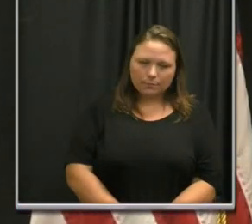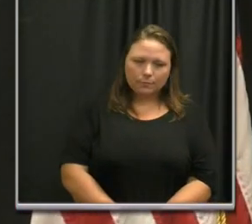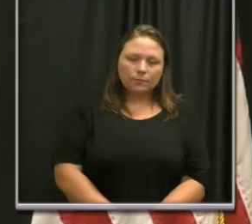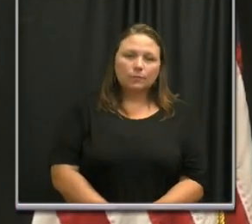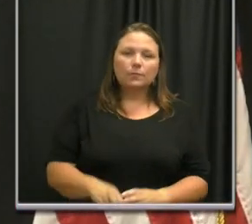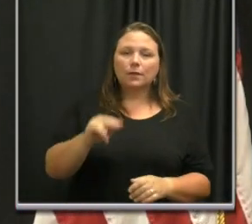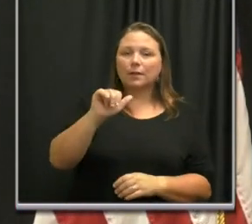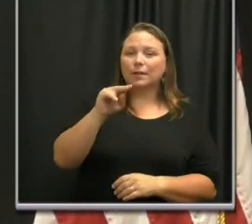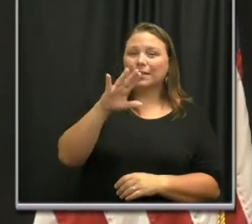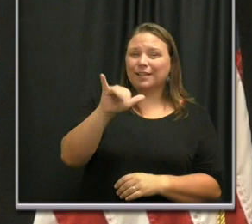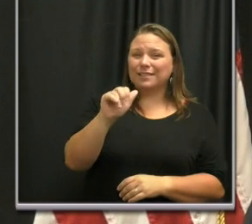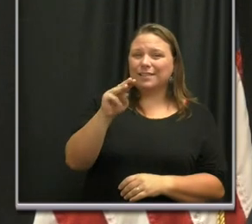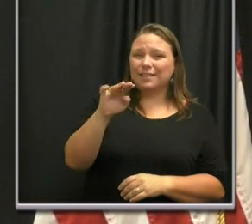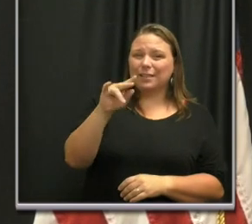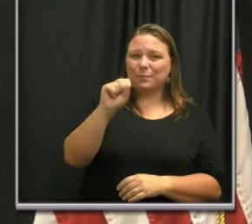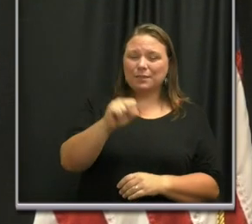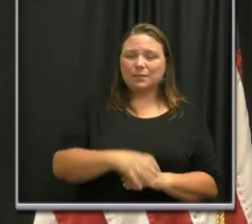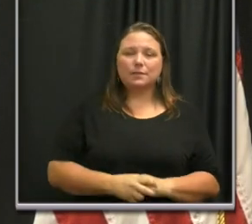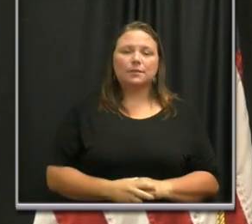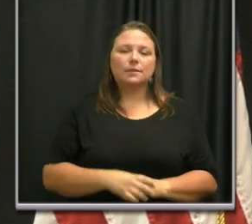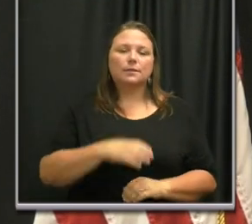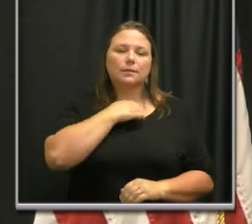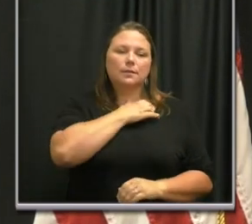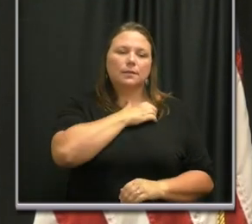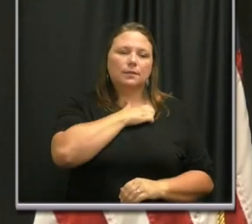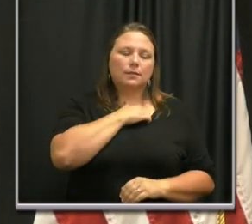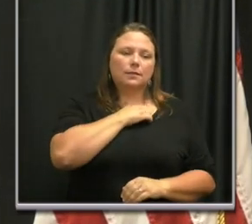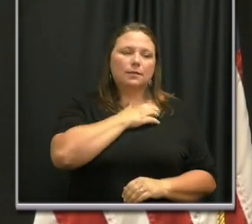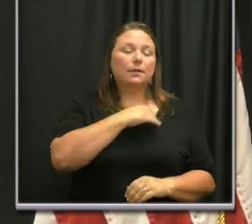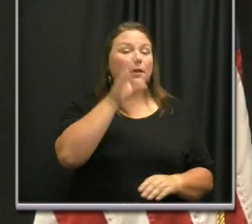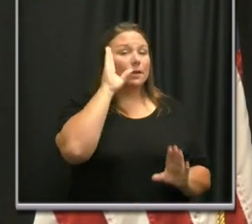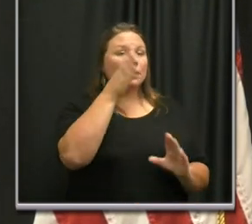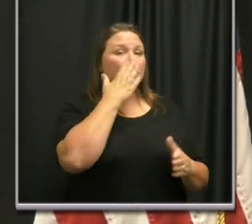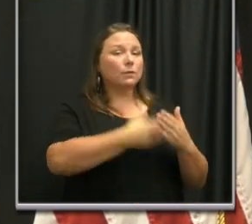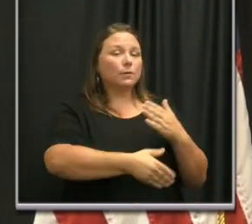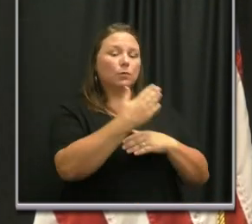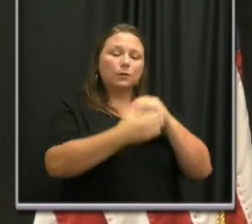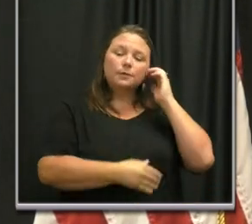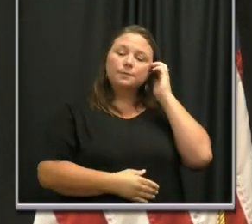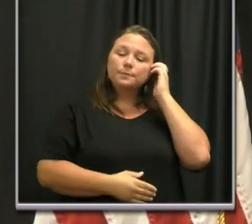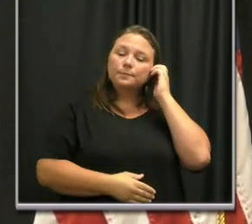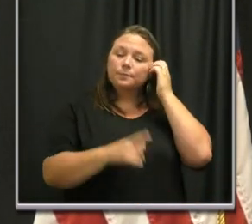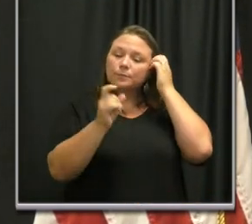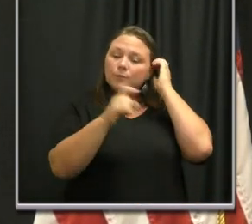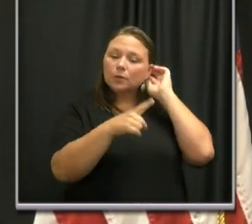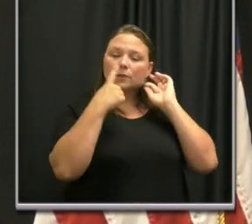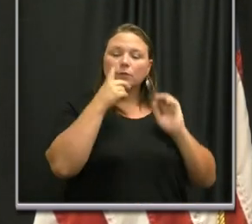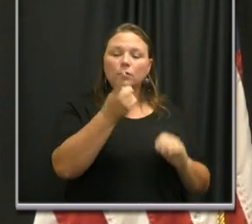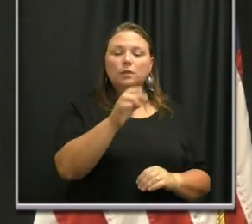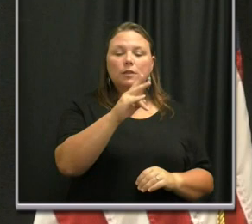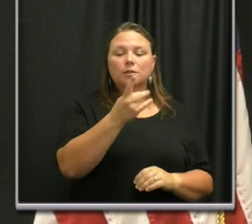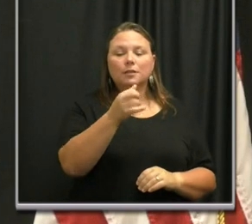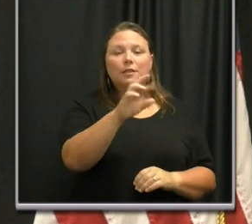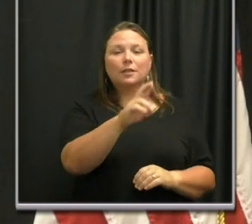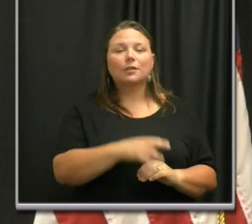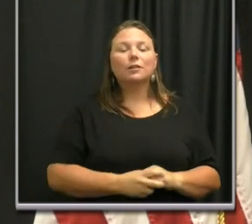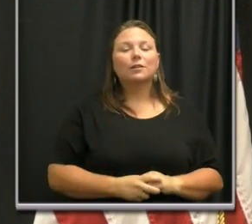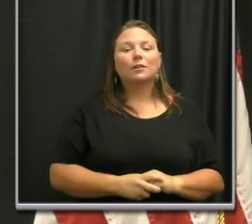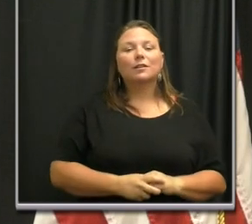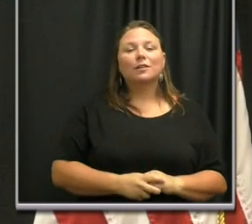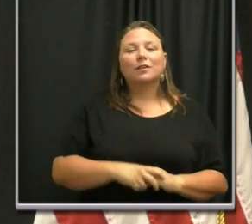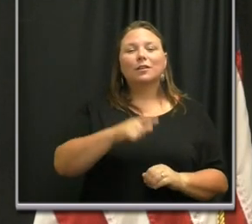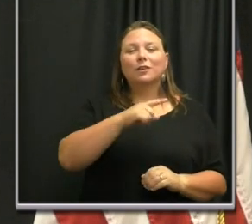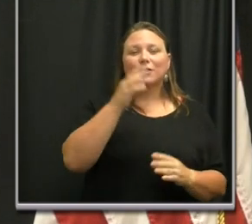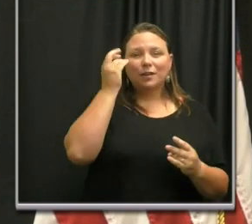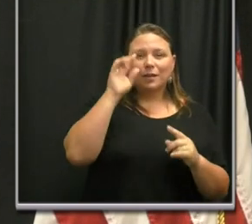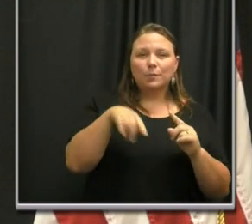Nancy Amon is at WSMV. You're on the air. Hey, good morning. Thank you. I have a question for Dr. Jahangir. Have you considered the pool